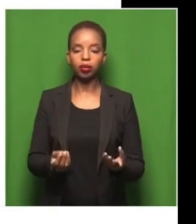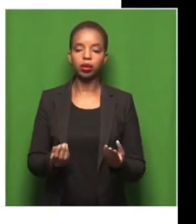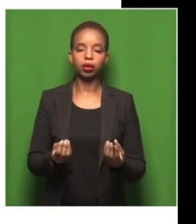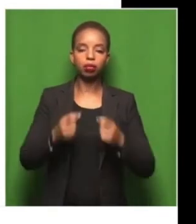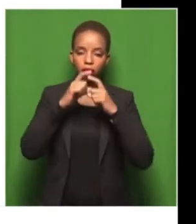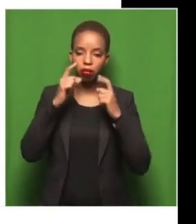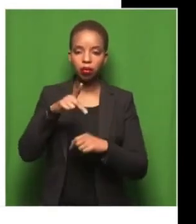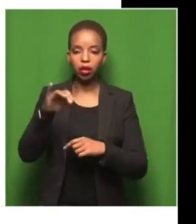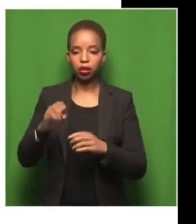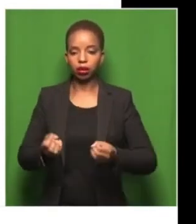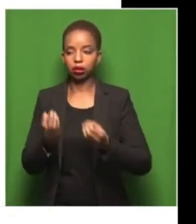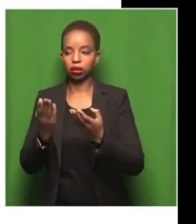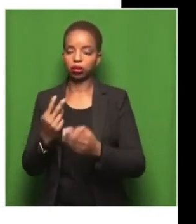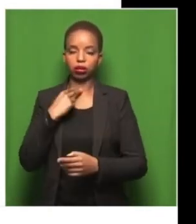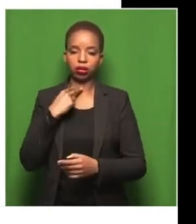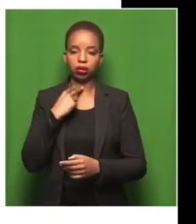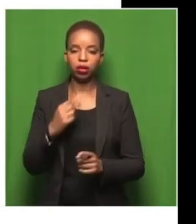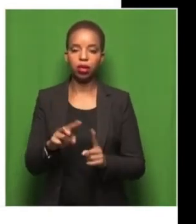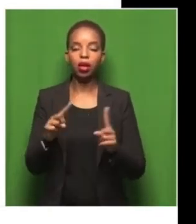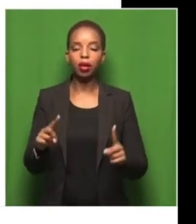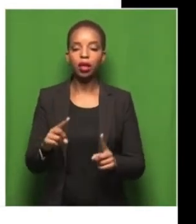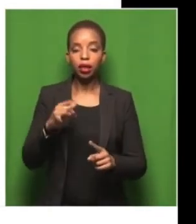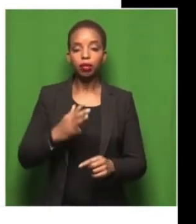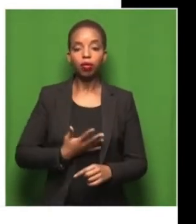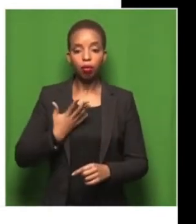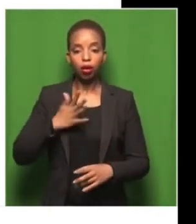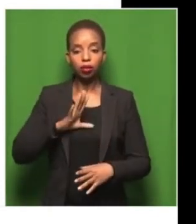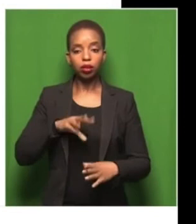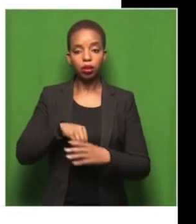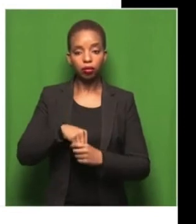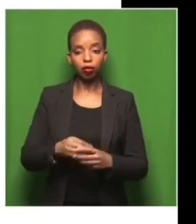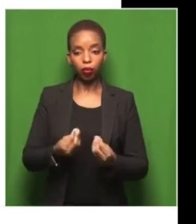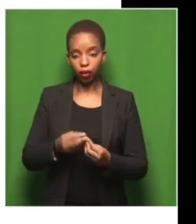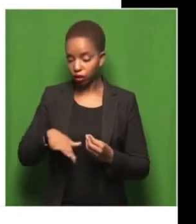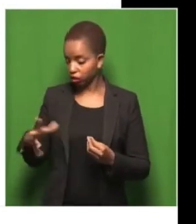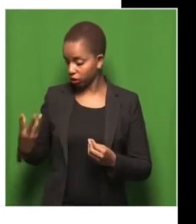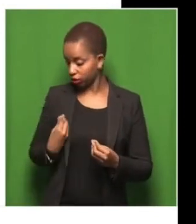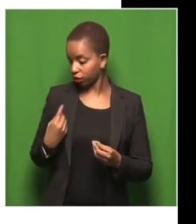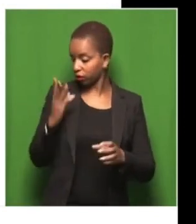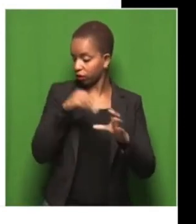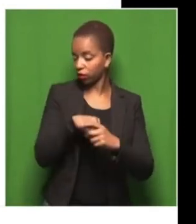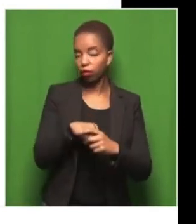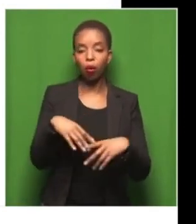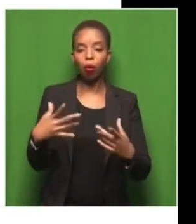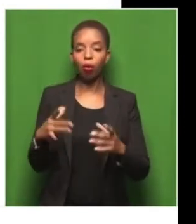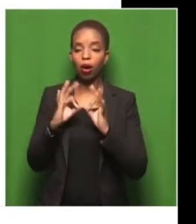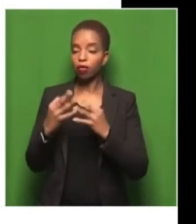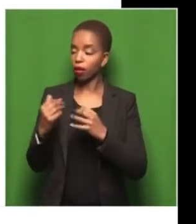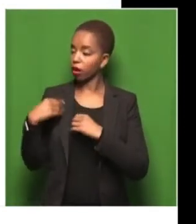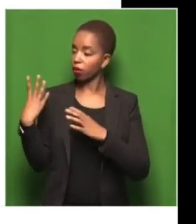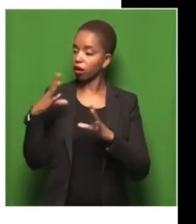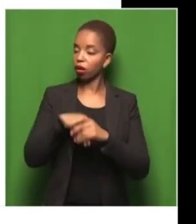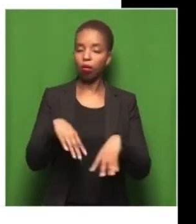may be. But especially if you want to get involved with your children or as a school or as a family, you